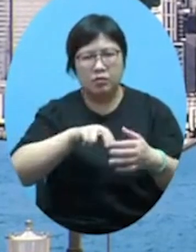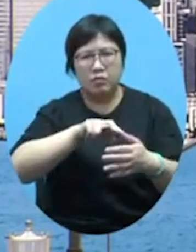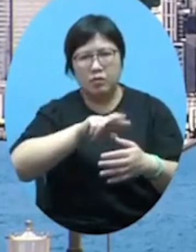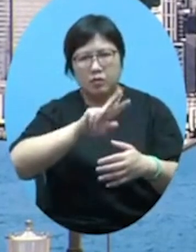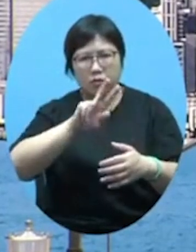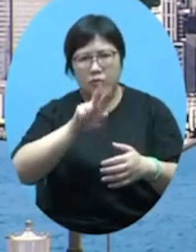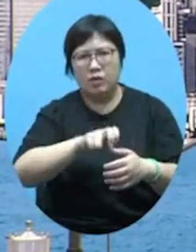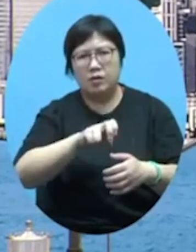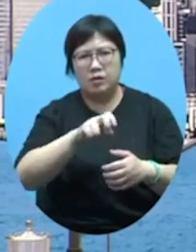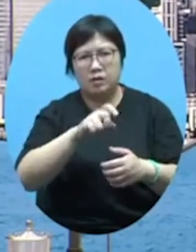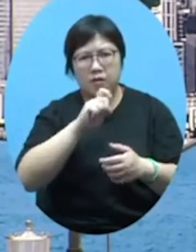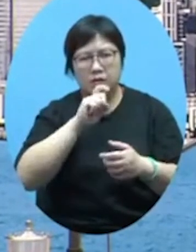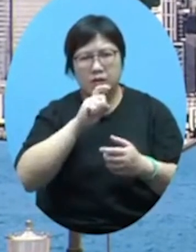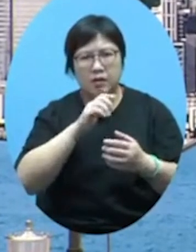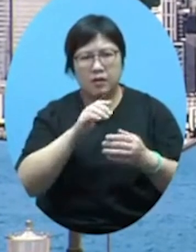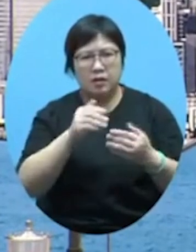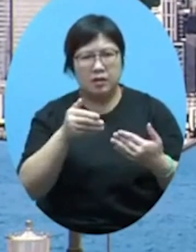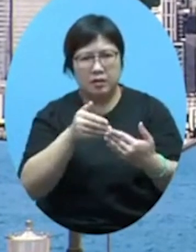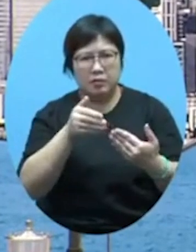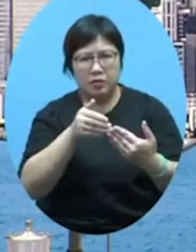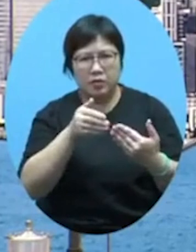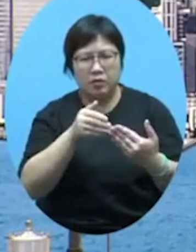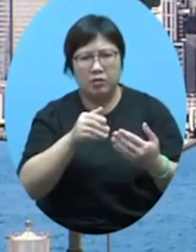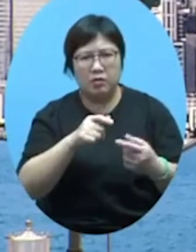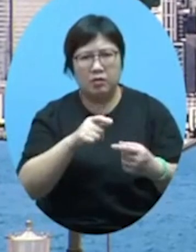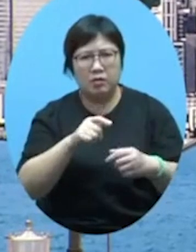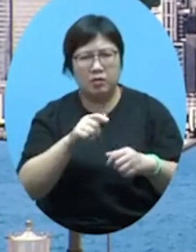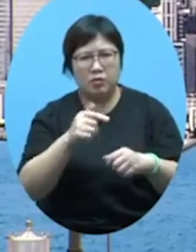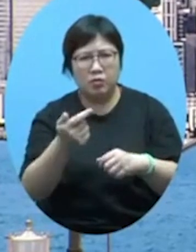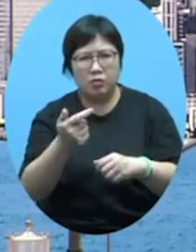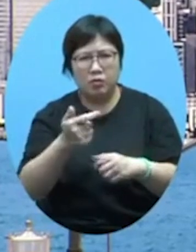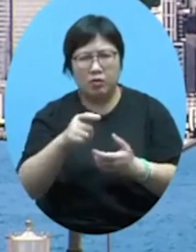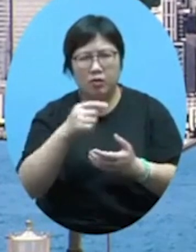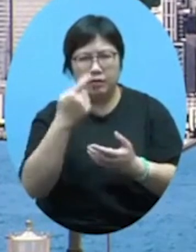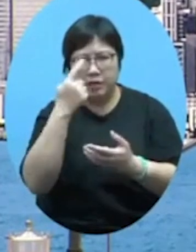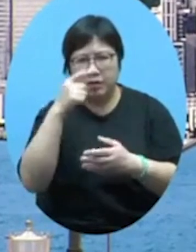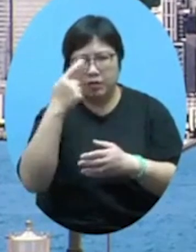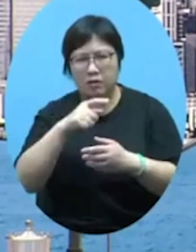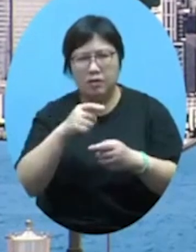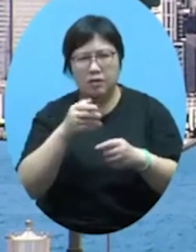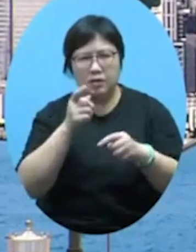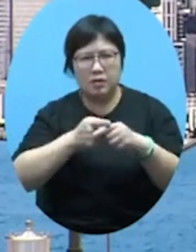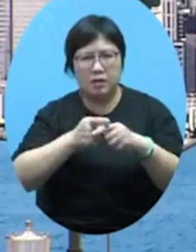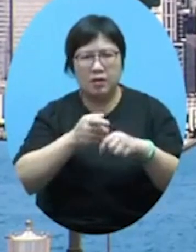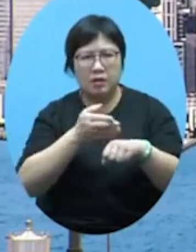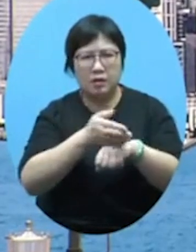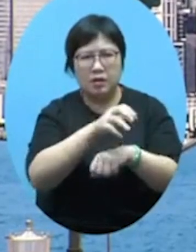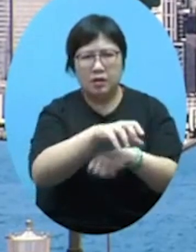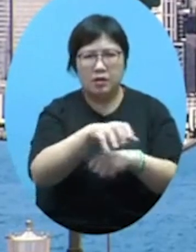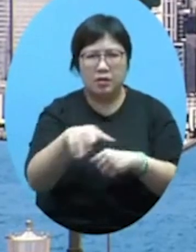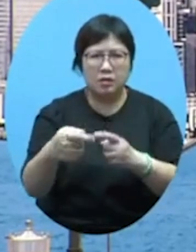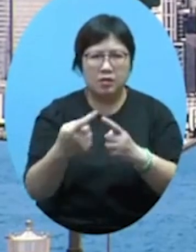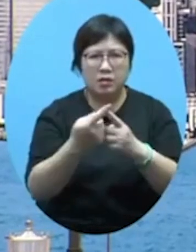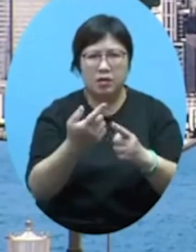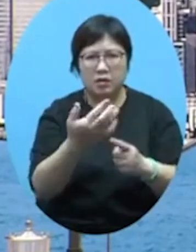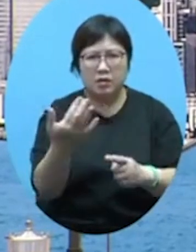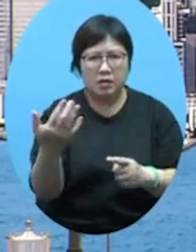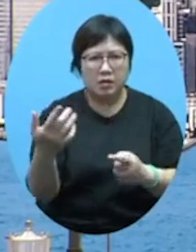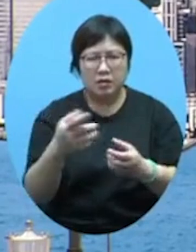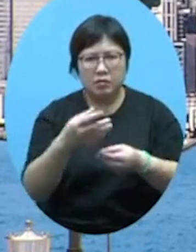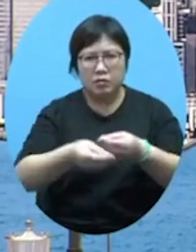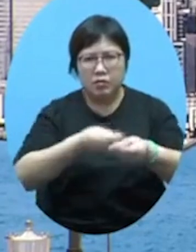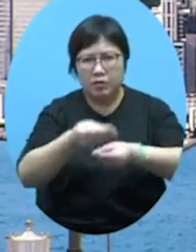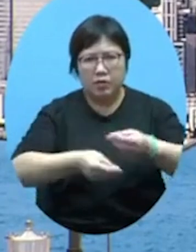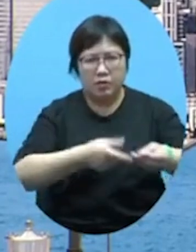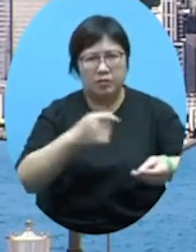community. So we are asking the public to be vigilant about the personal and environmental hygiene.